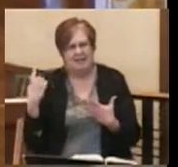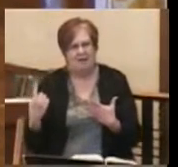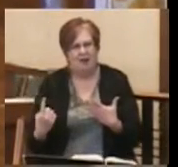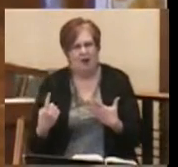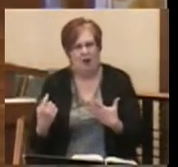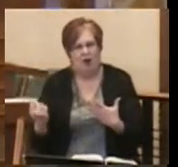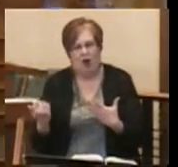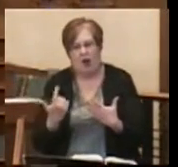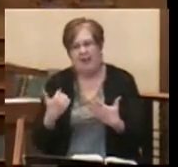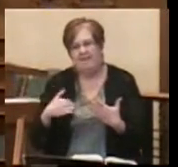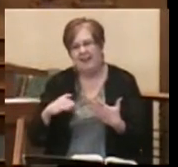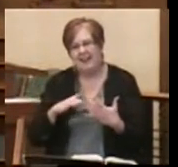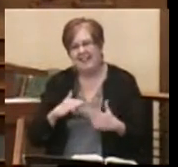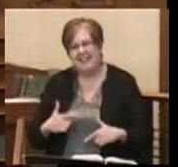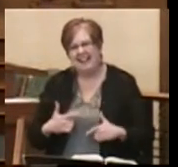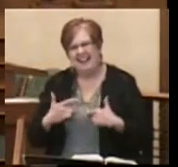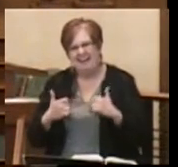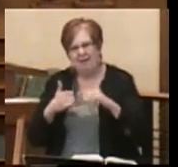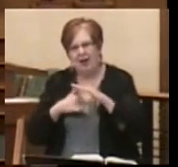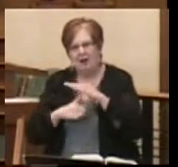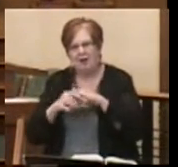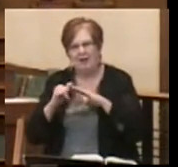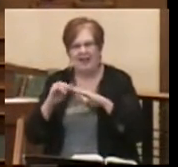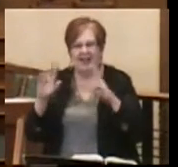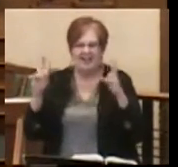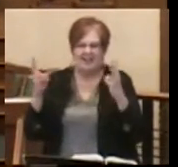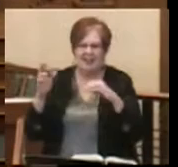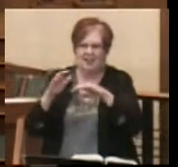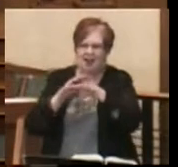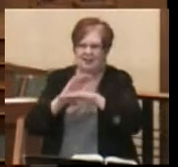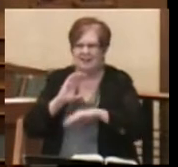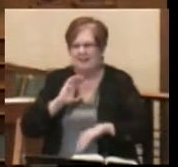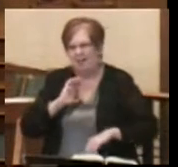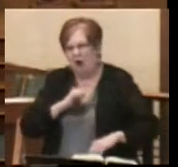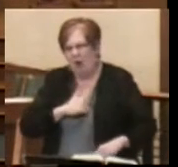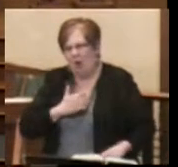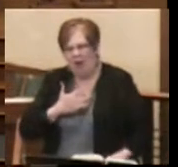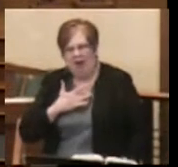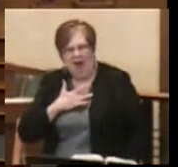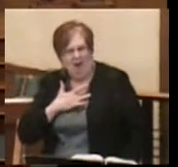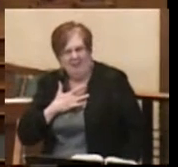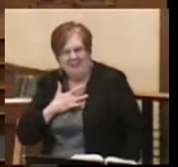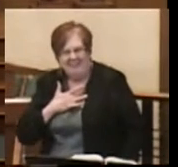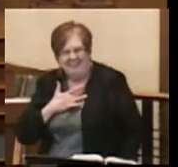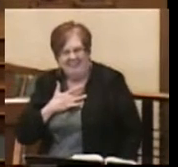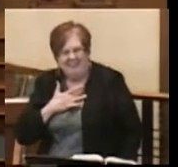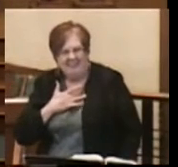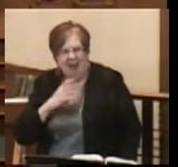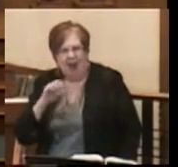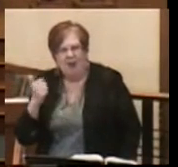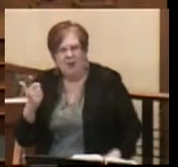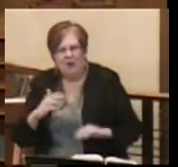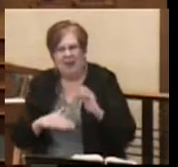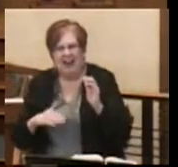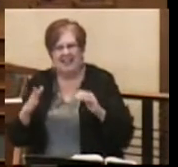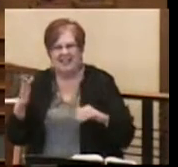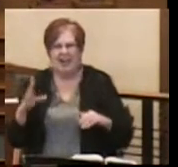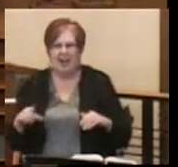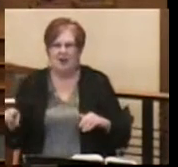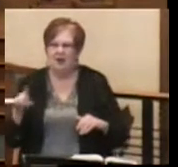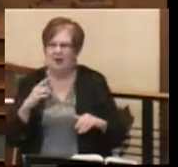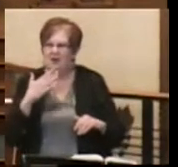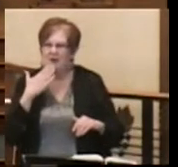all of us live under the darkness of our own hearts. Other than God, you know